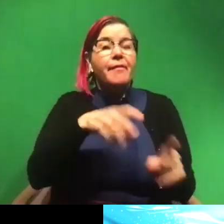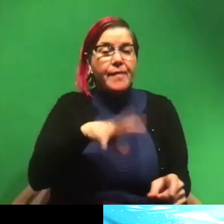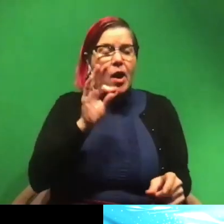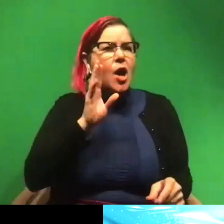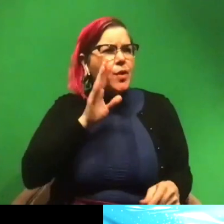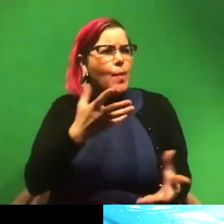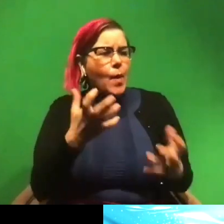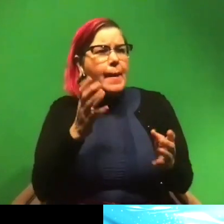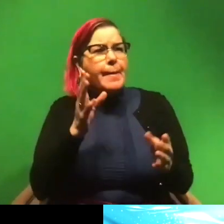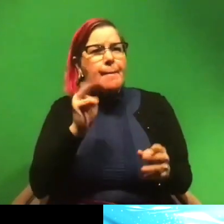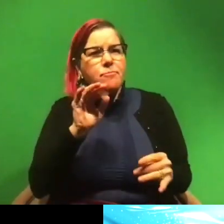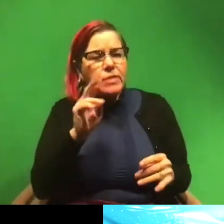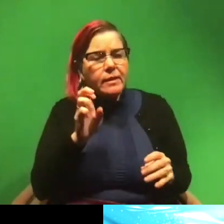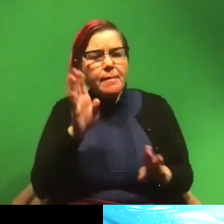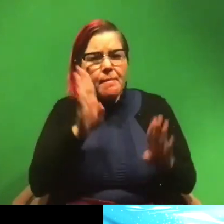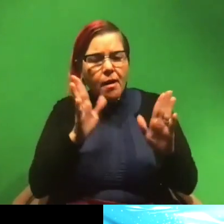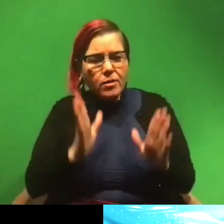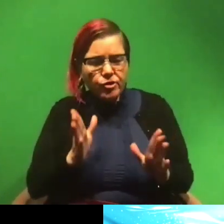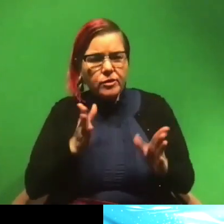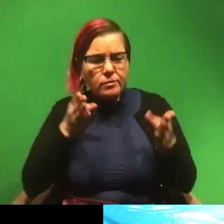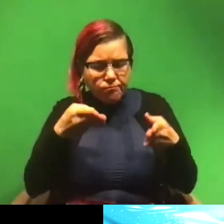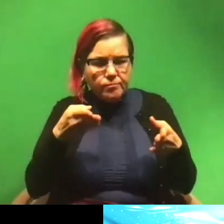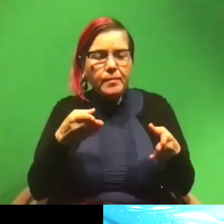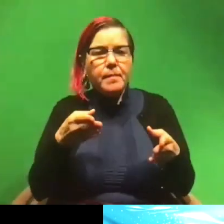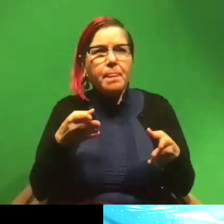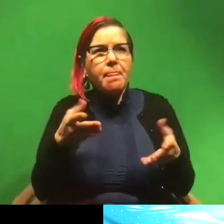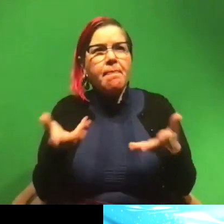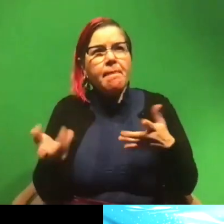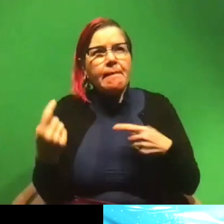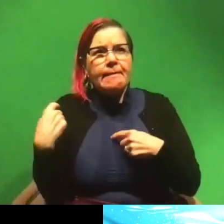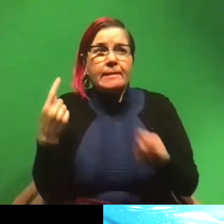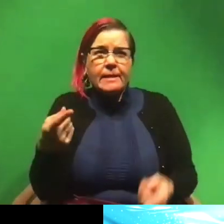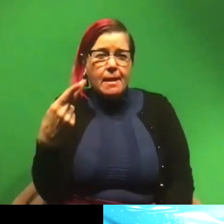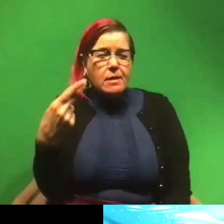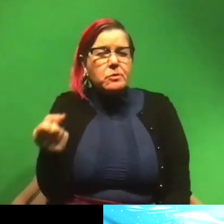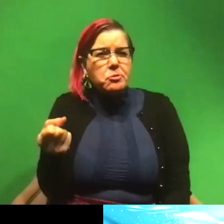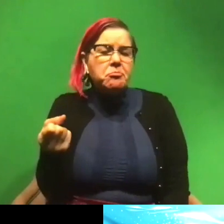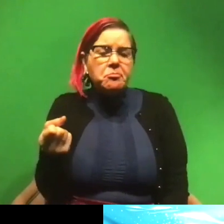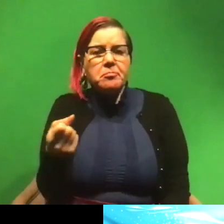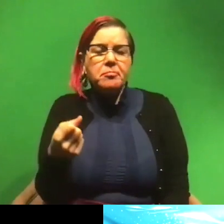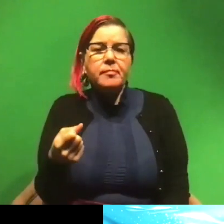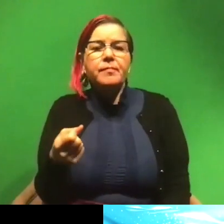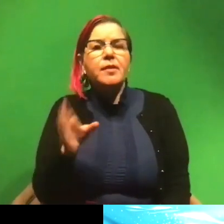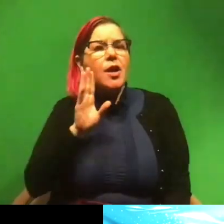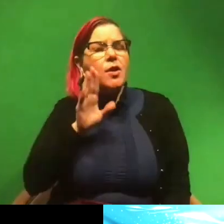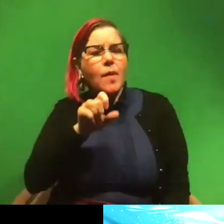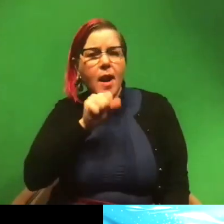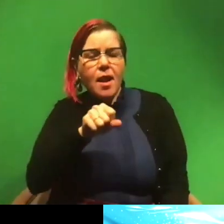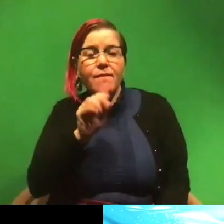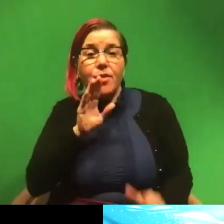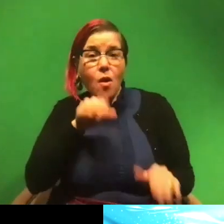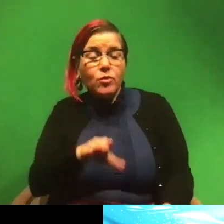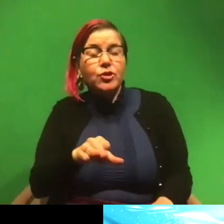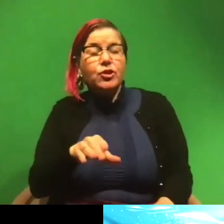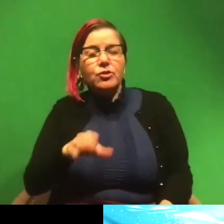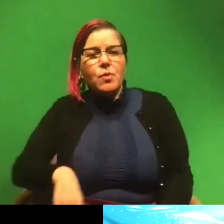to be a marine biologist, I guess, since high school. I knew that I loved the ocean as a